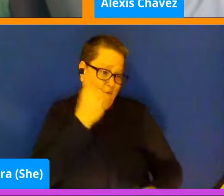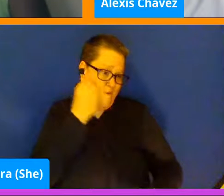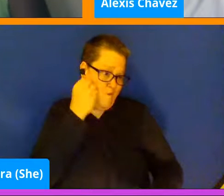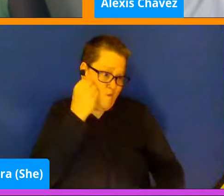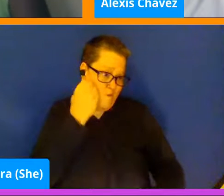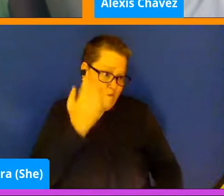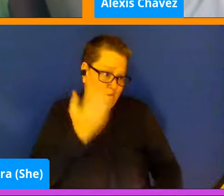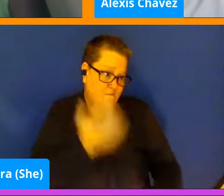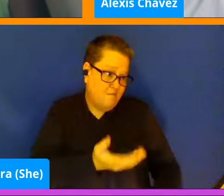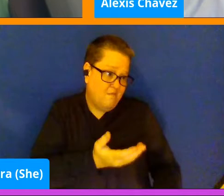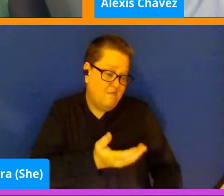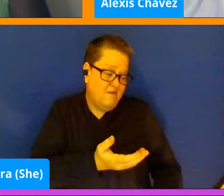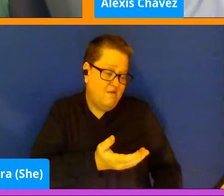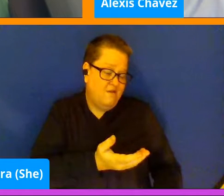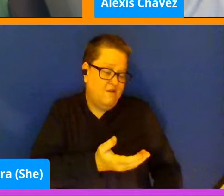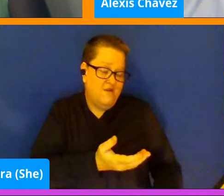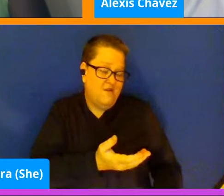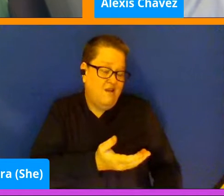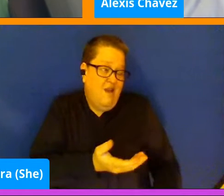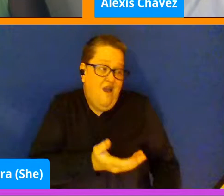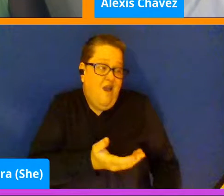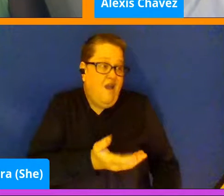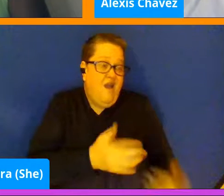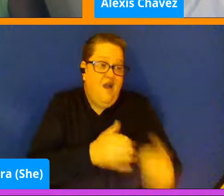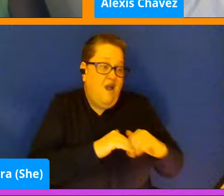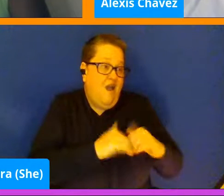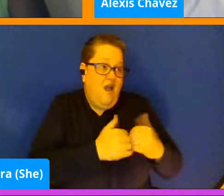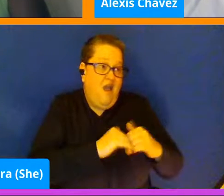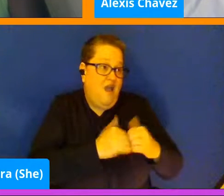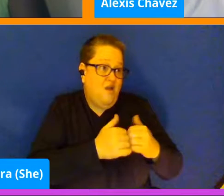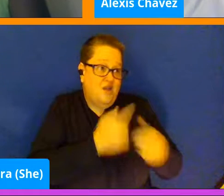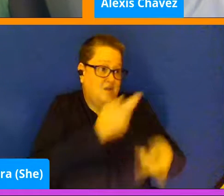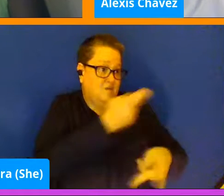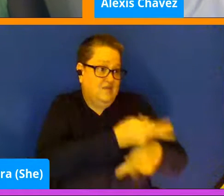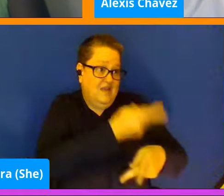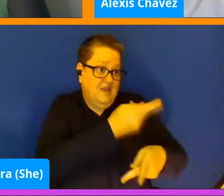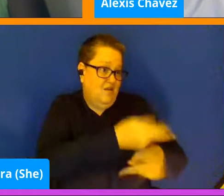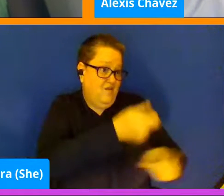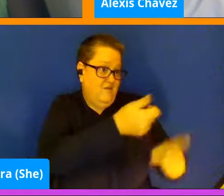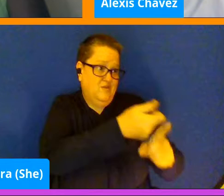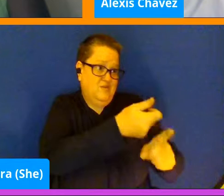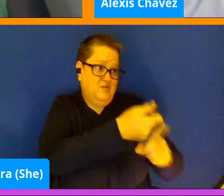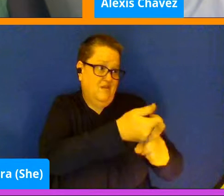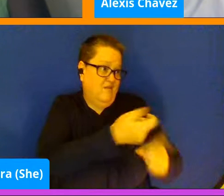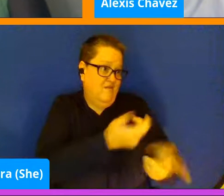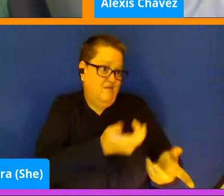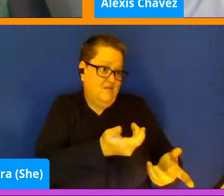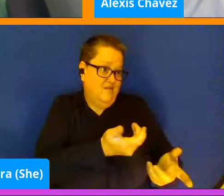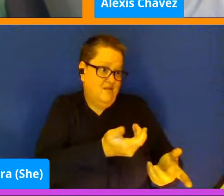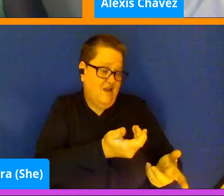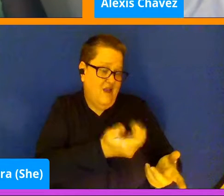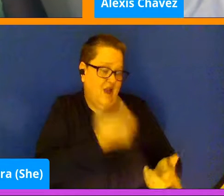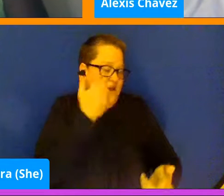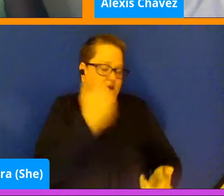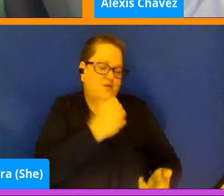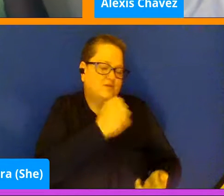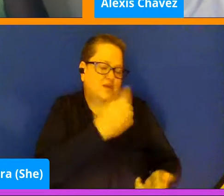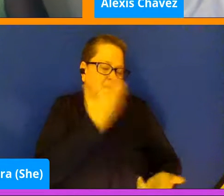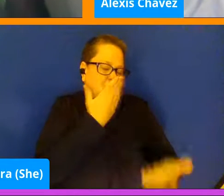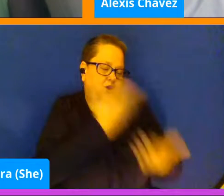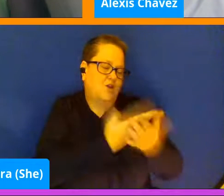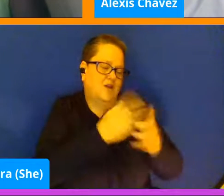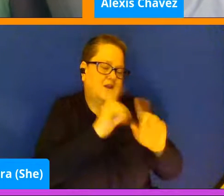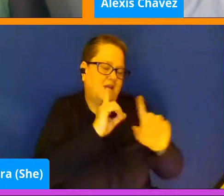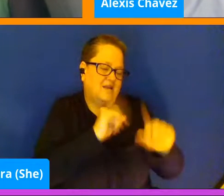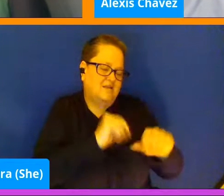how can you take care of yourself? I know there's not really a good answer for that, and it's